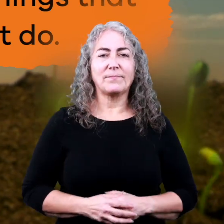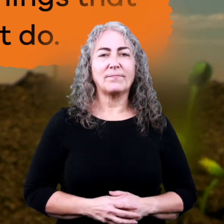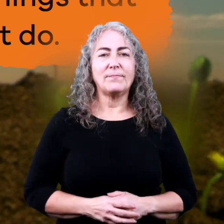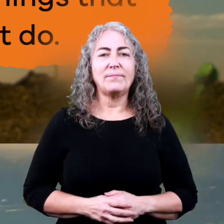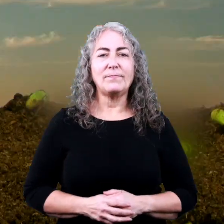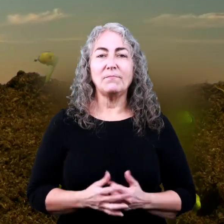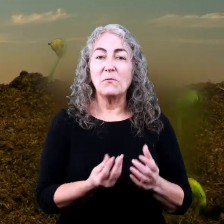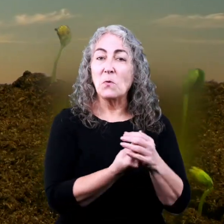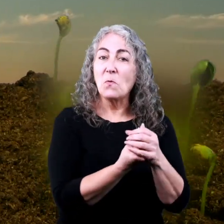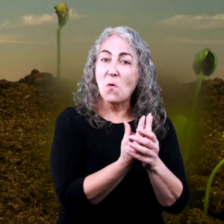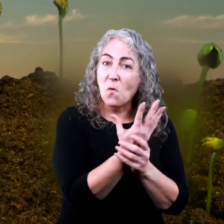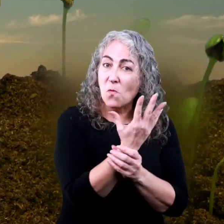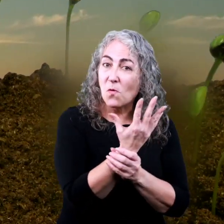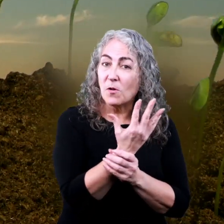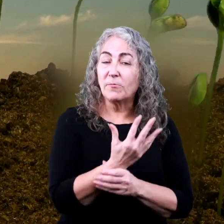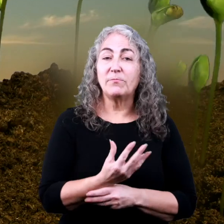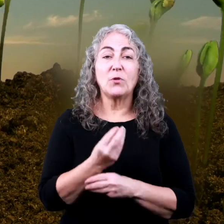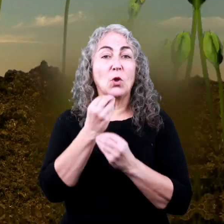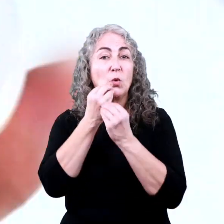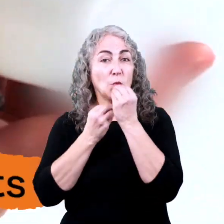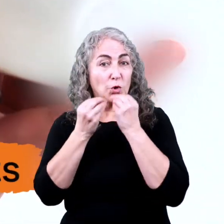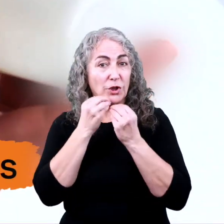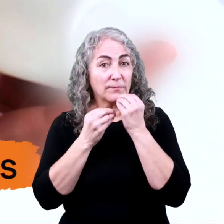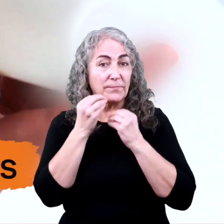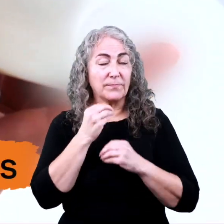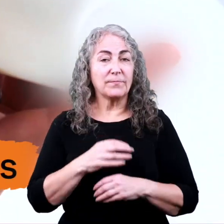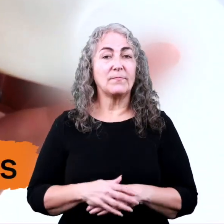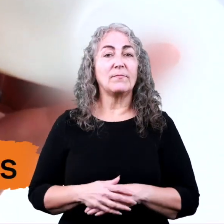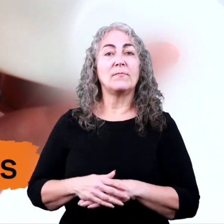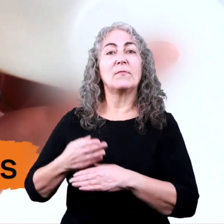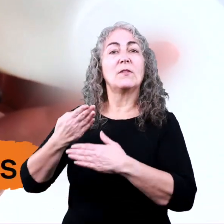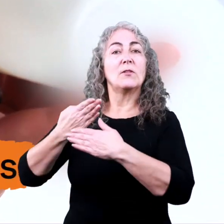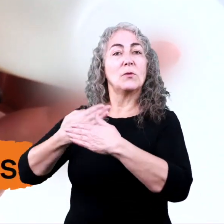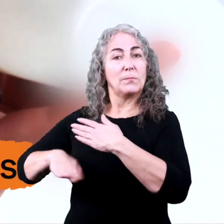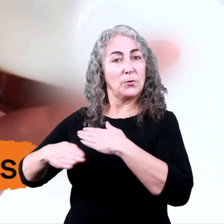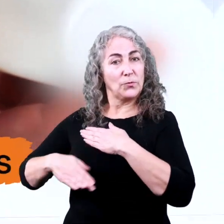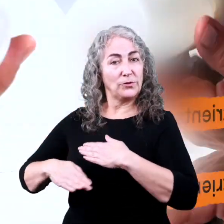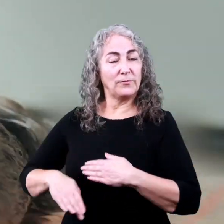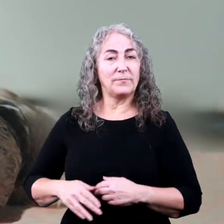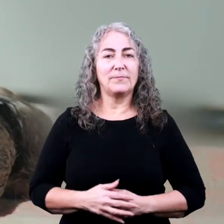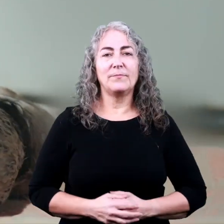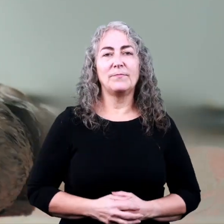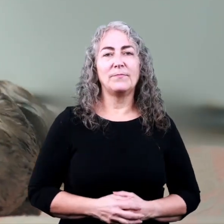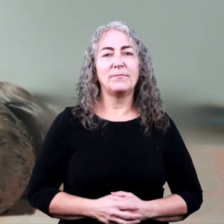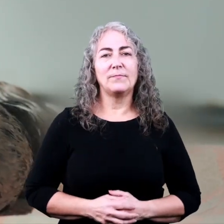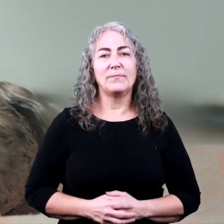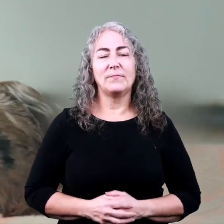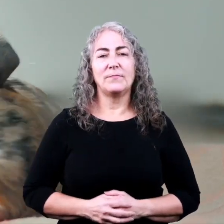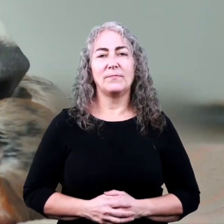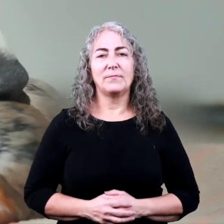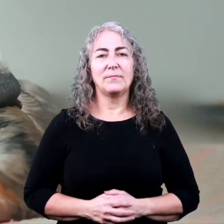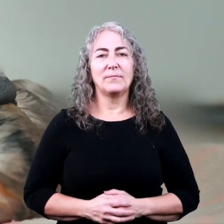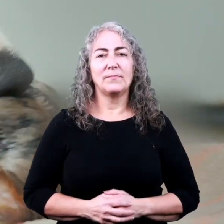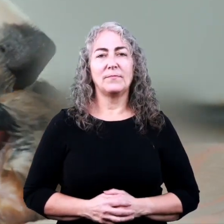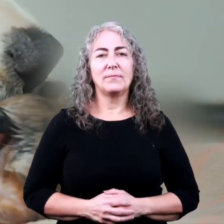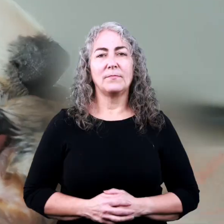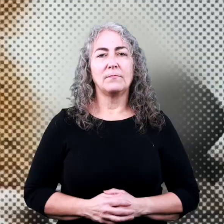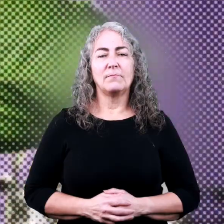grow take in nutrients and reproduce